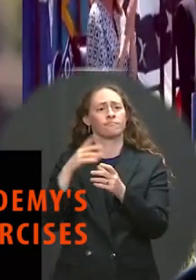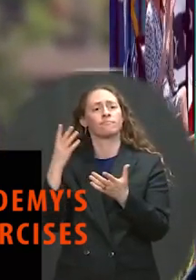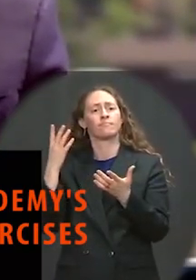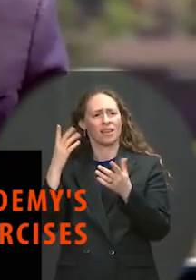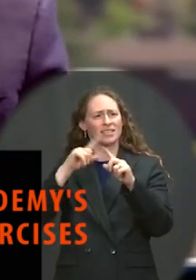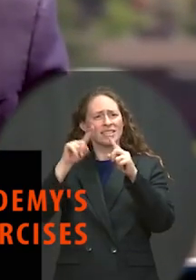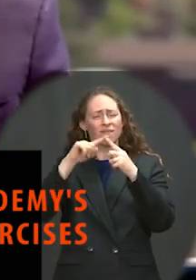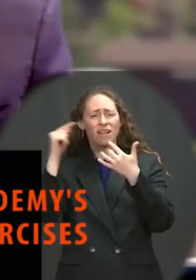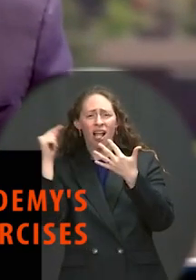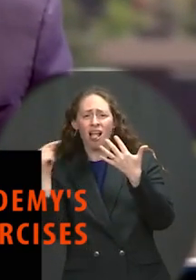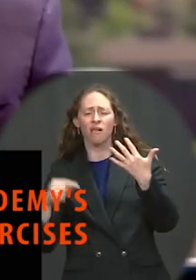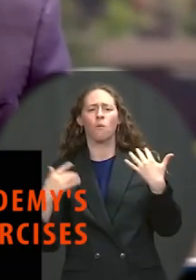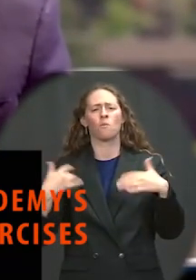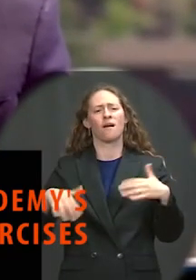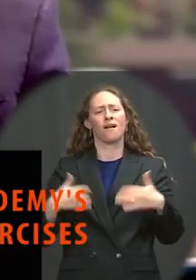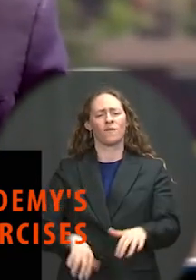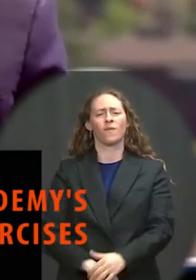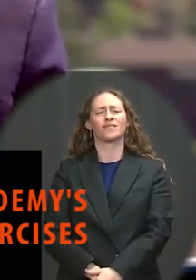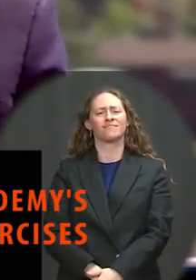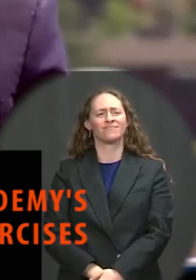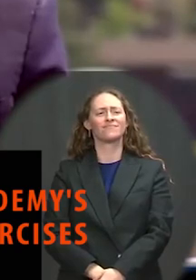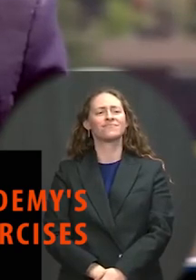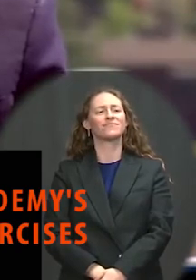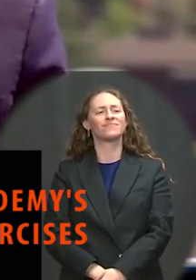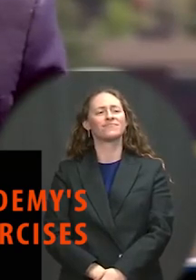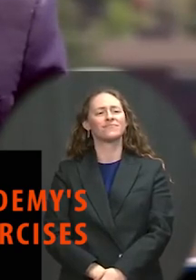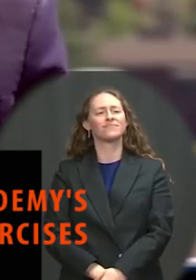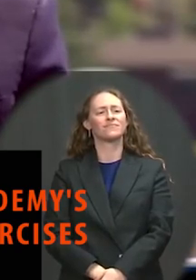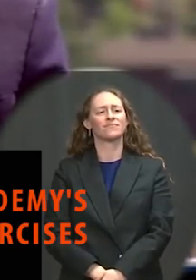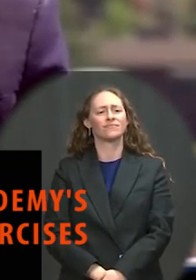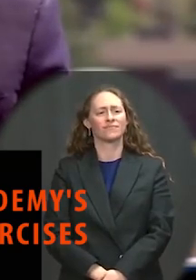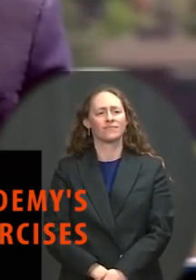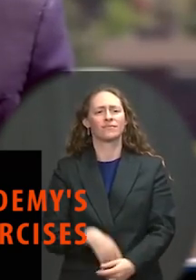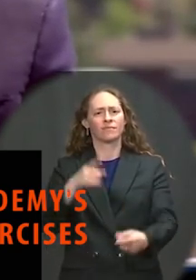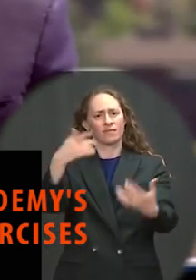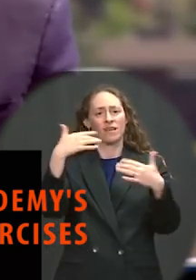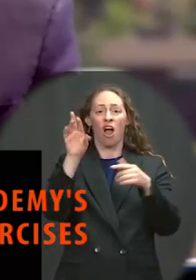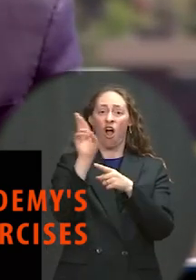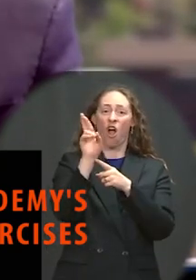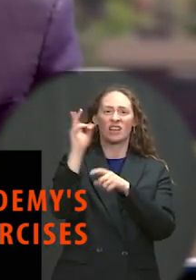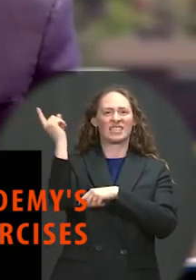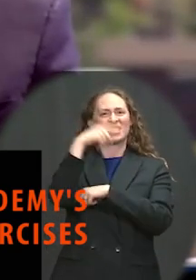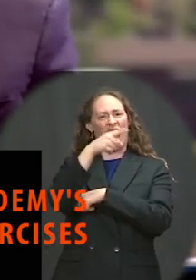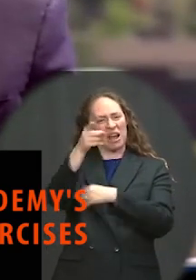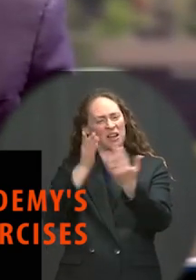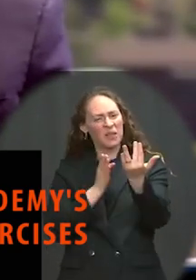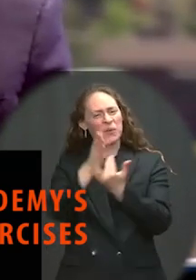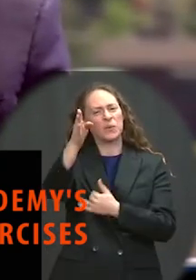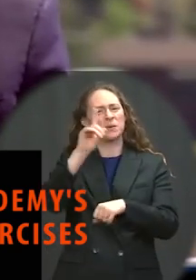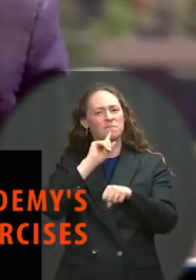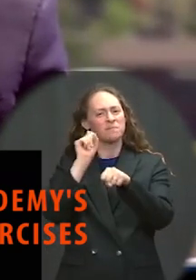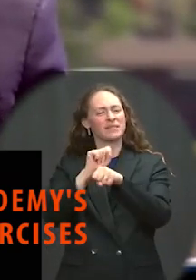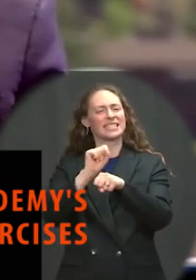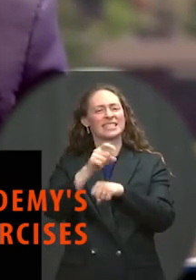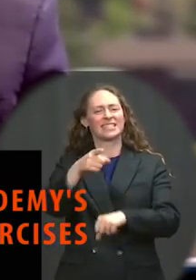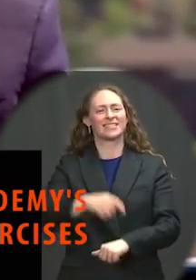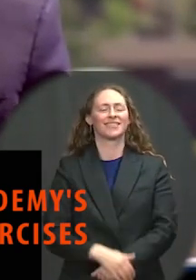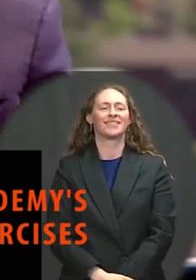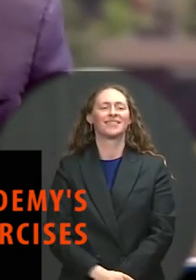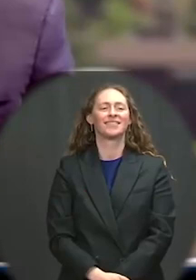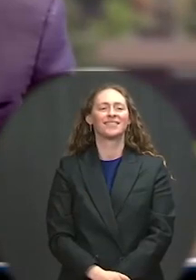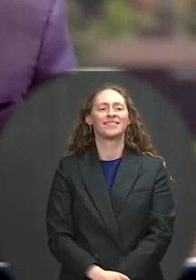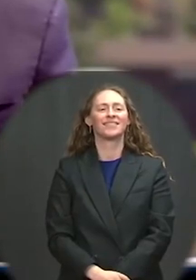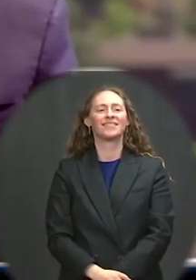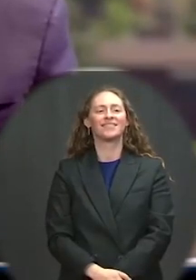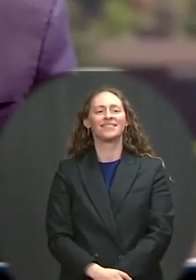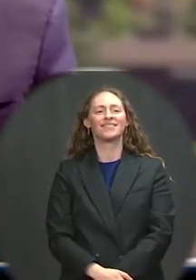You survived our day and billet night. You made it through swab summer. You got a haircut that showed every damn bump in